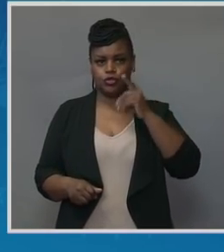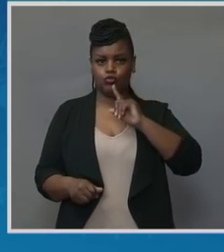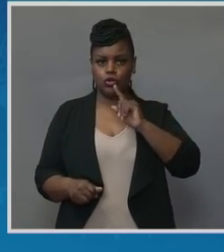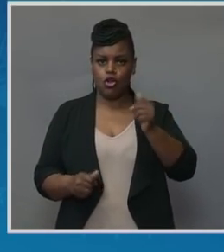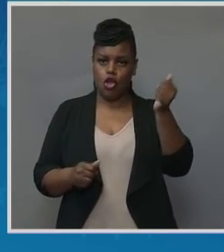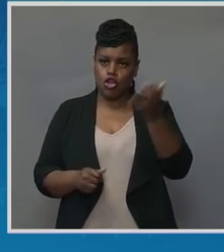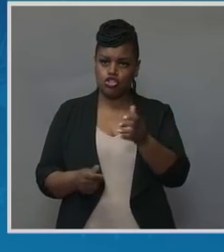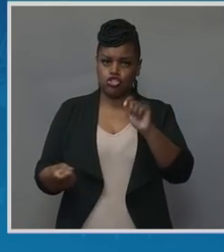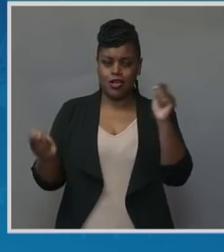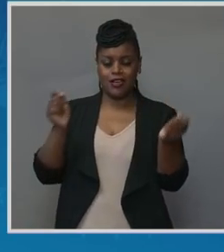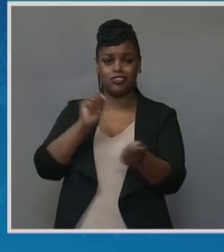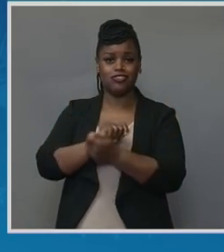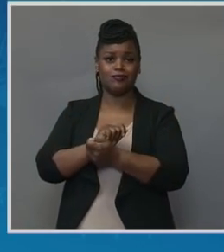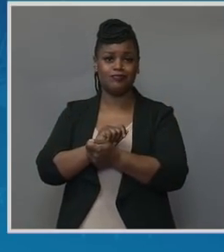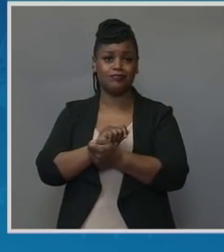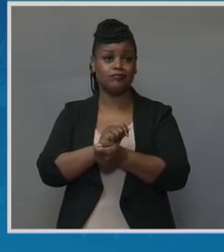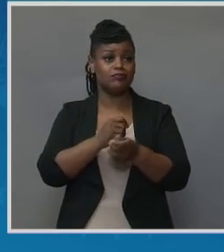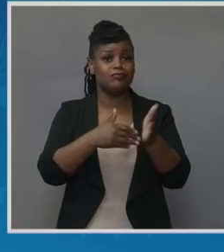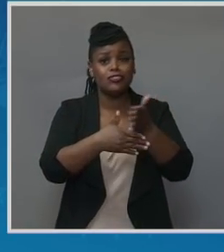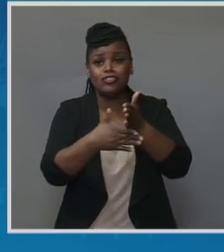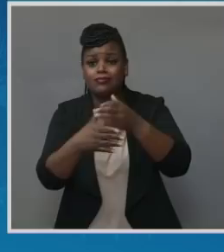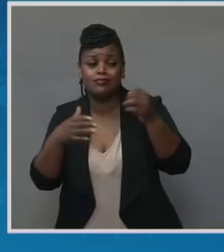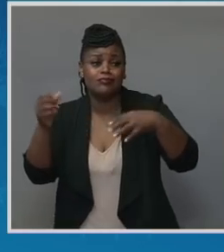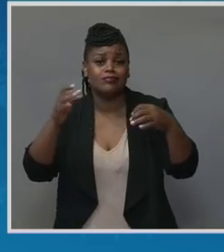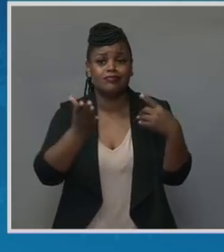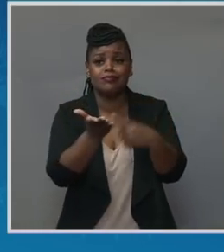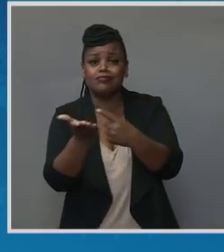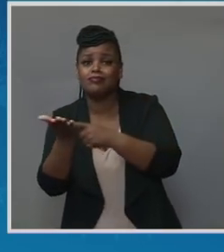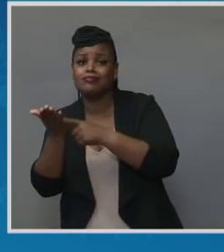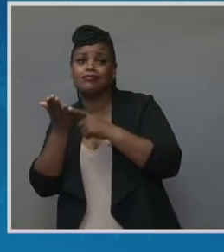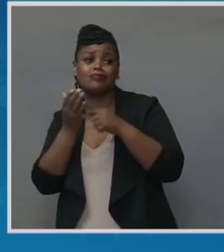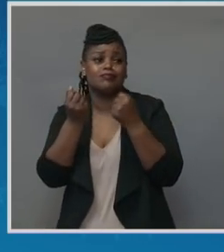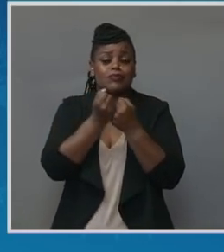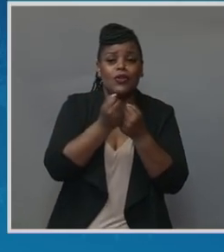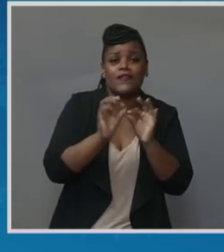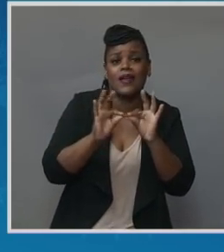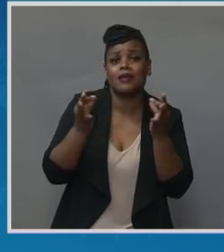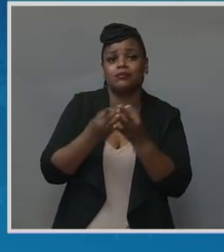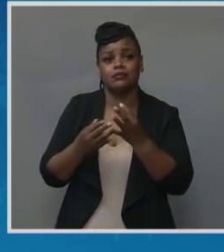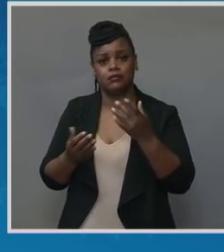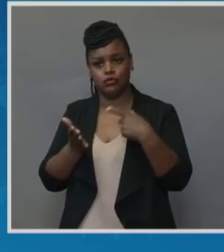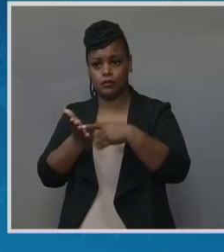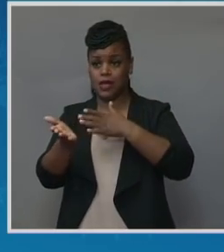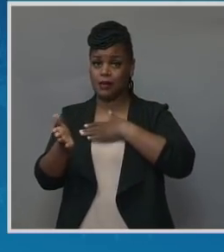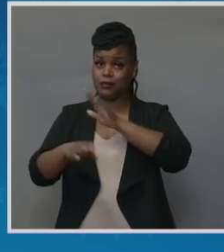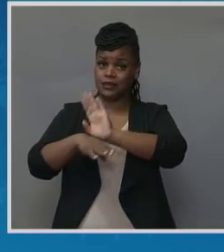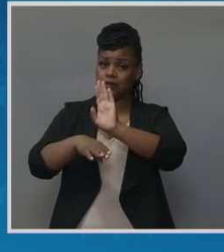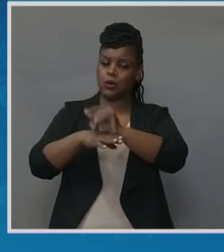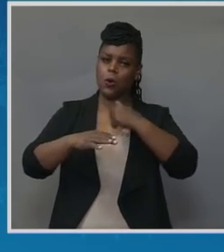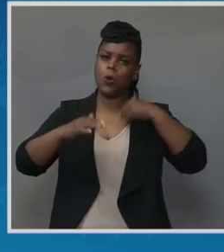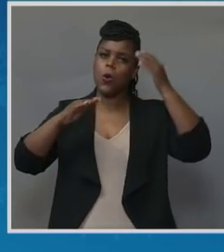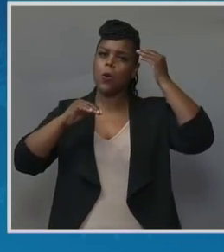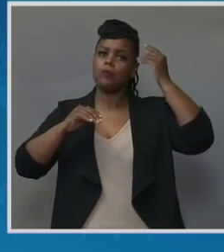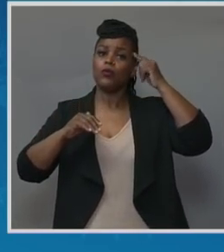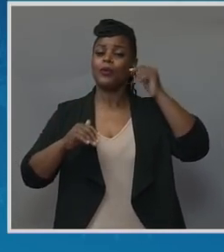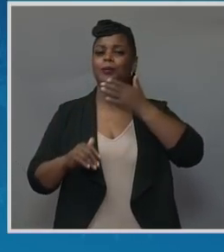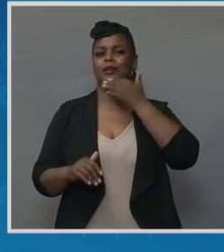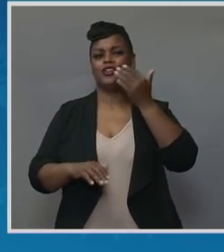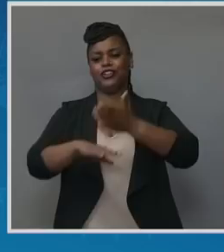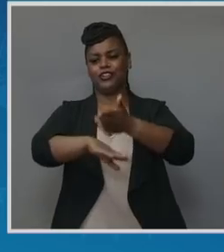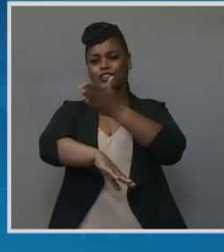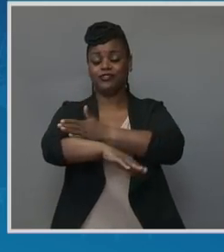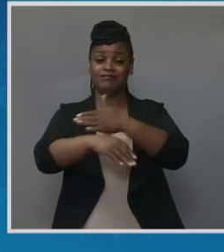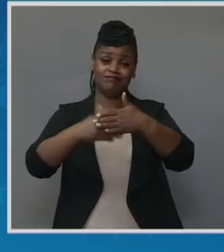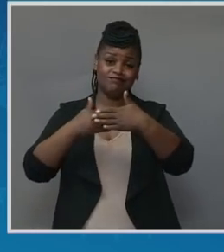Through sharing my story and supporting families through Kennedy's angel gowns, I hope for a better tomorrow. And I stand with